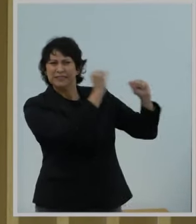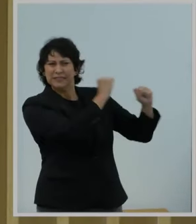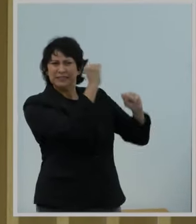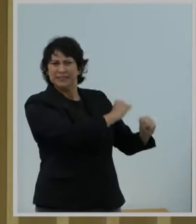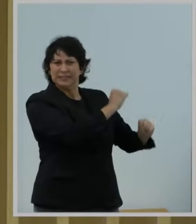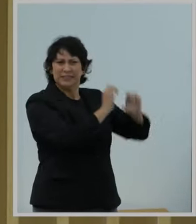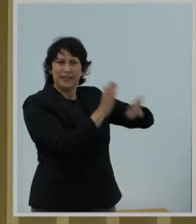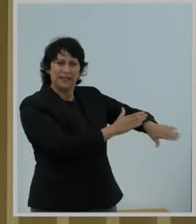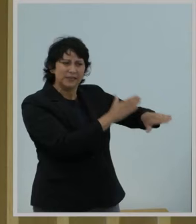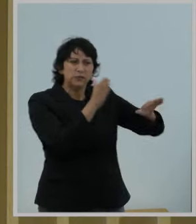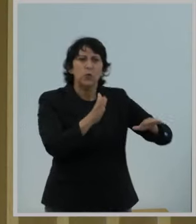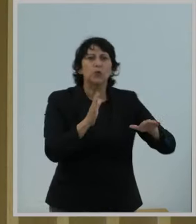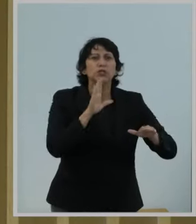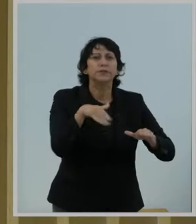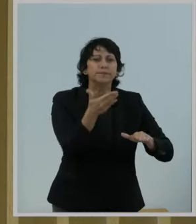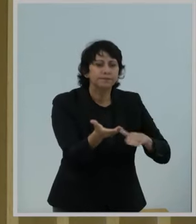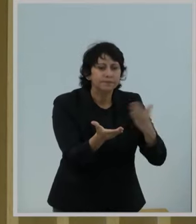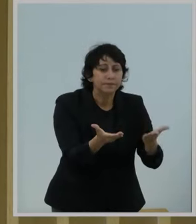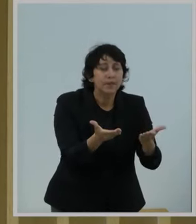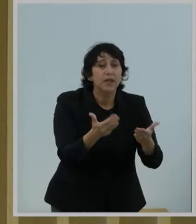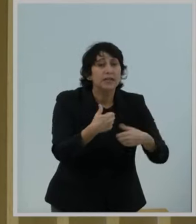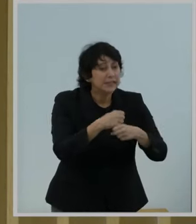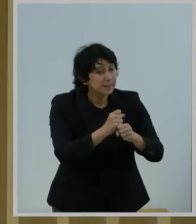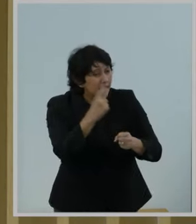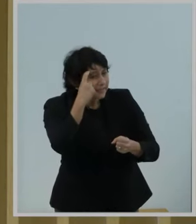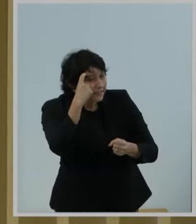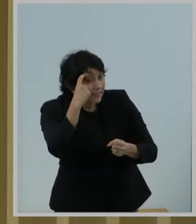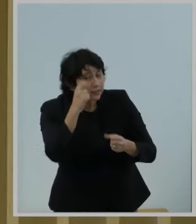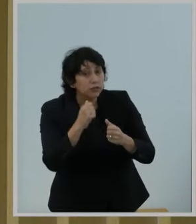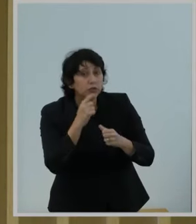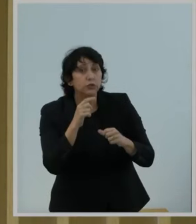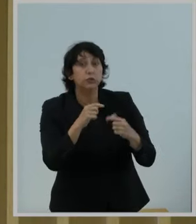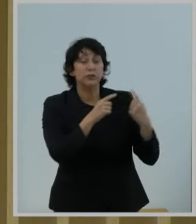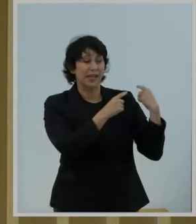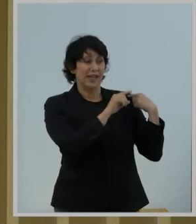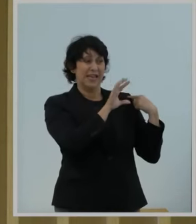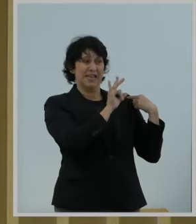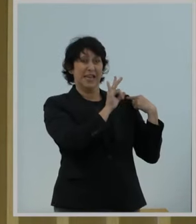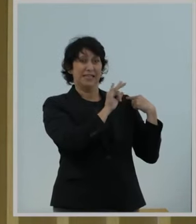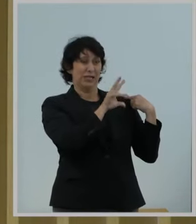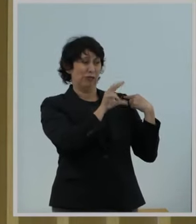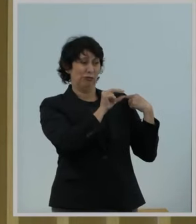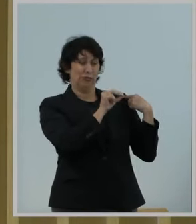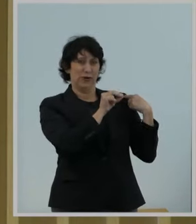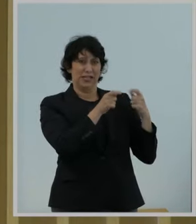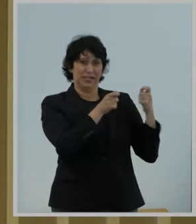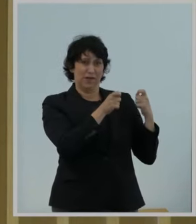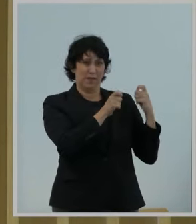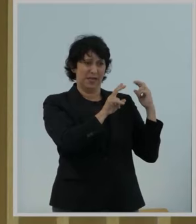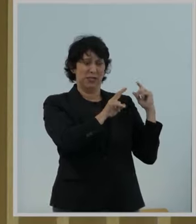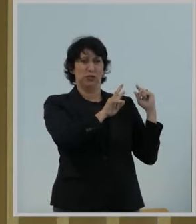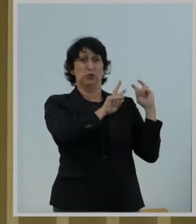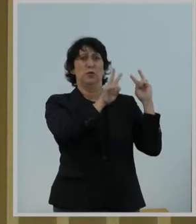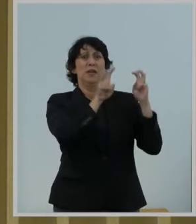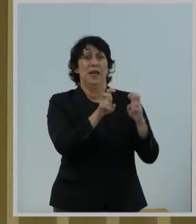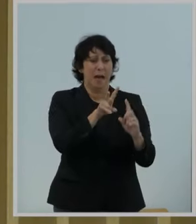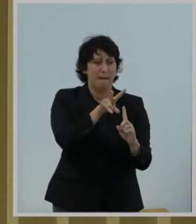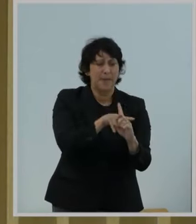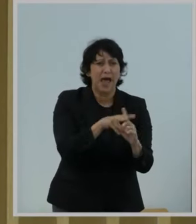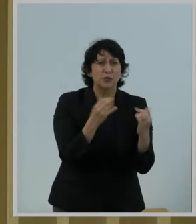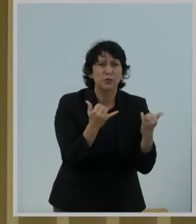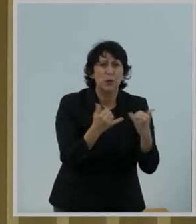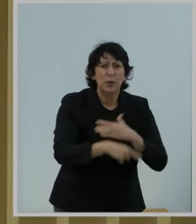about whether it makes sense for this agency to apply 1930s-era government controls to the modern Internet.